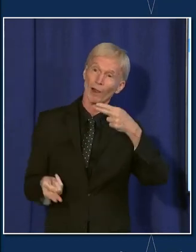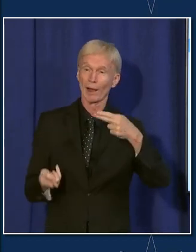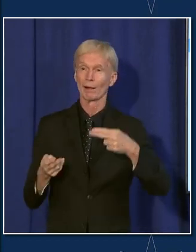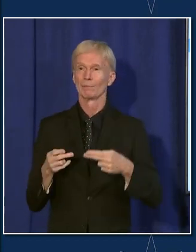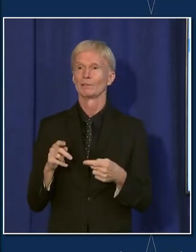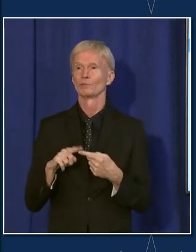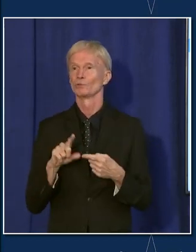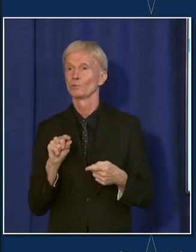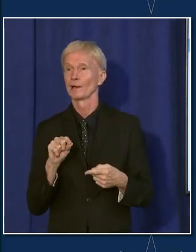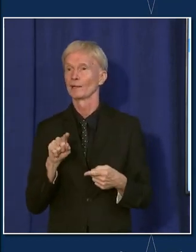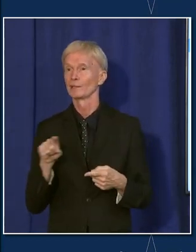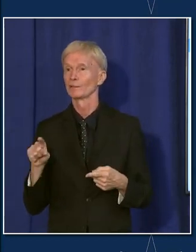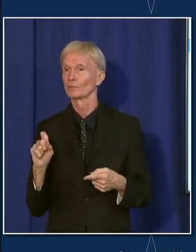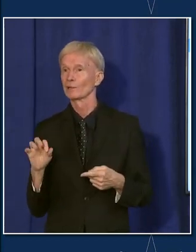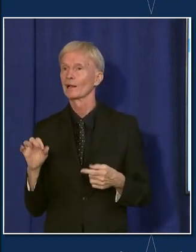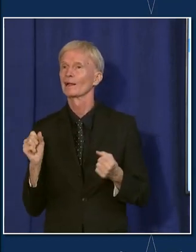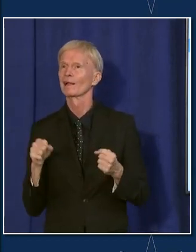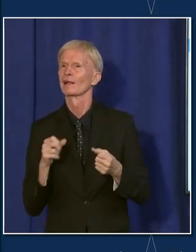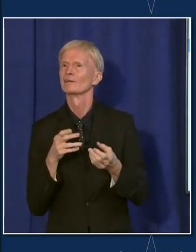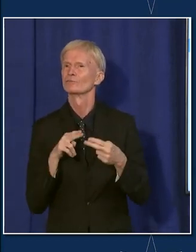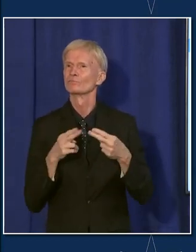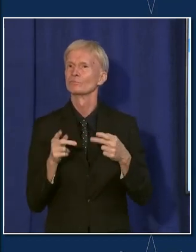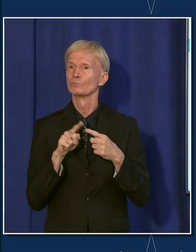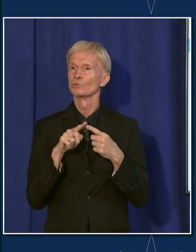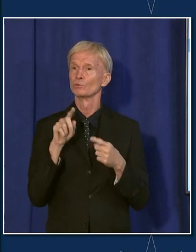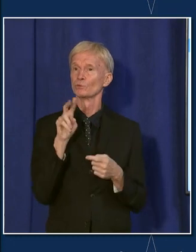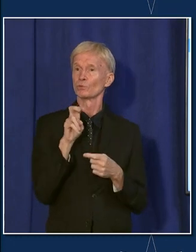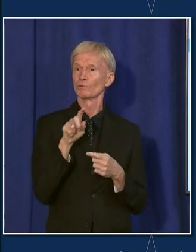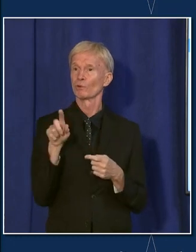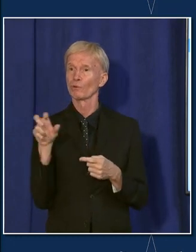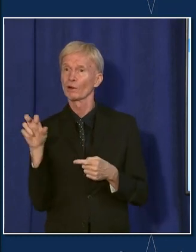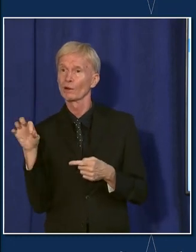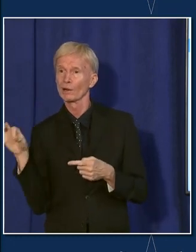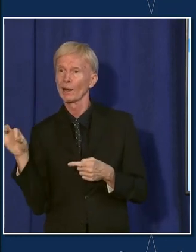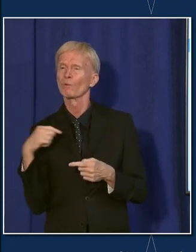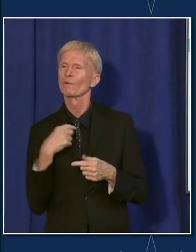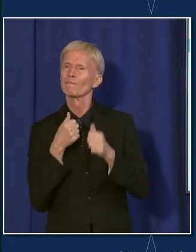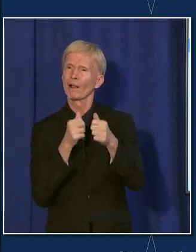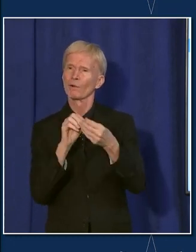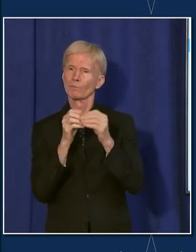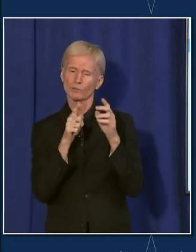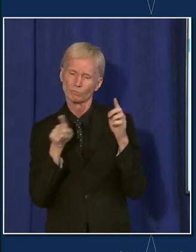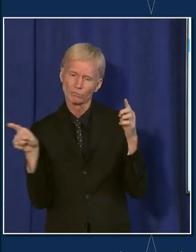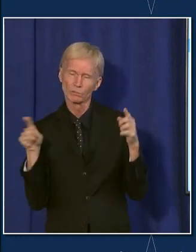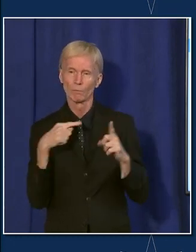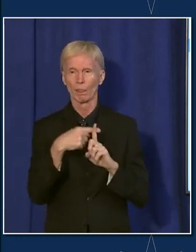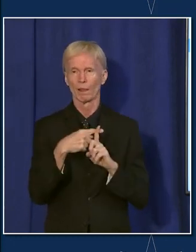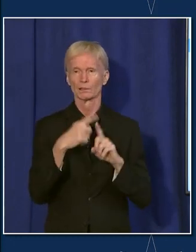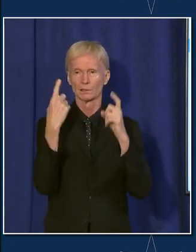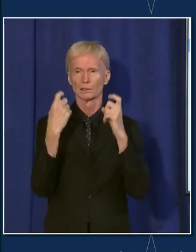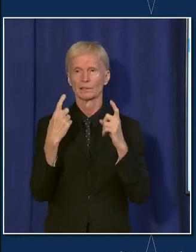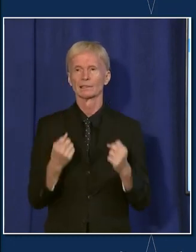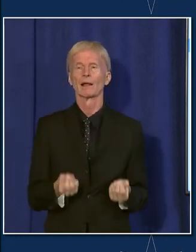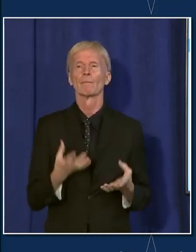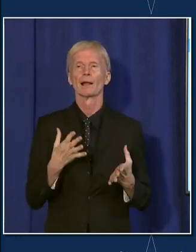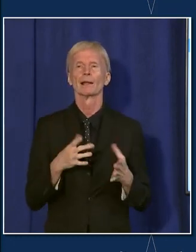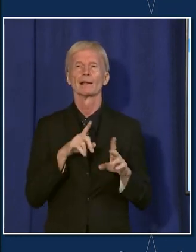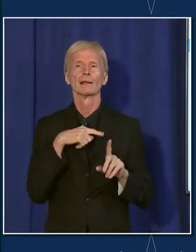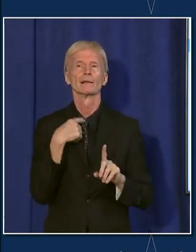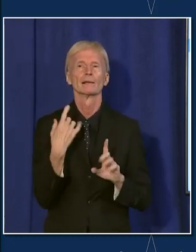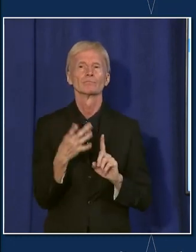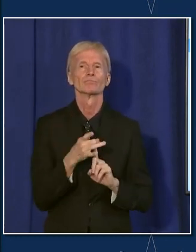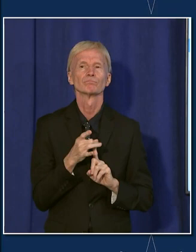probably drop that mask recommendation. We will also, though, be following those other metrics, the test positivity and particularly that hospital capacity